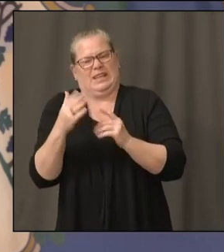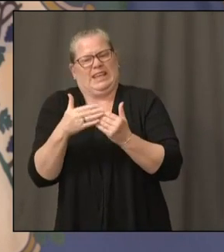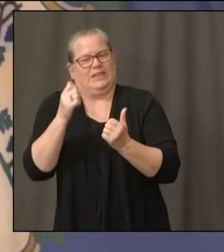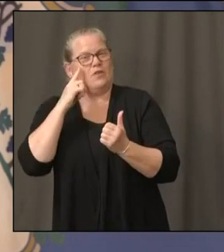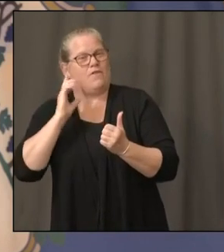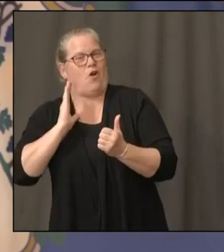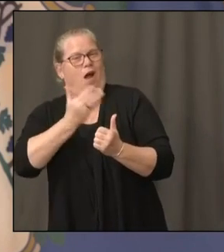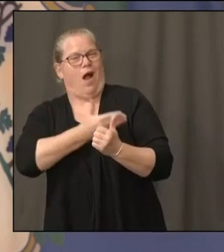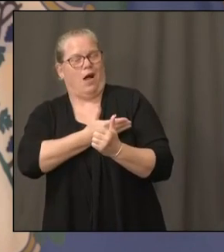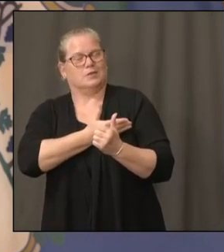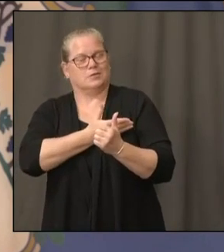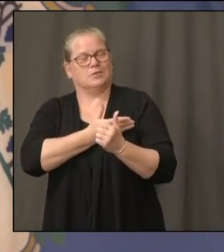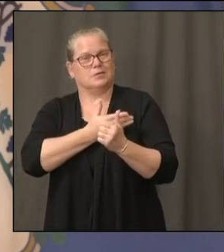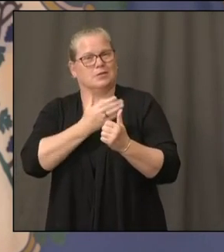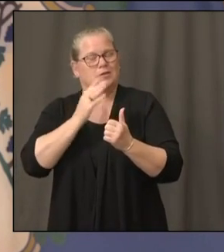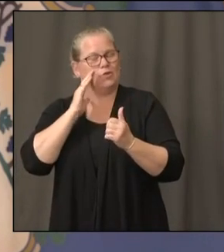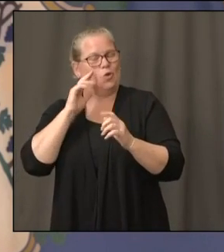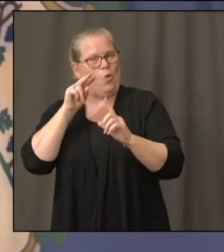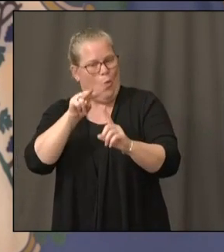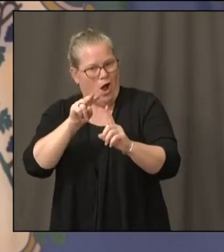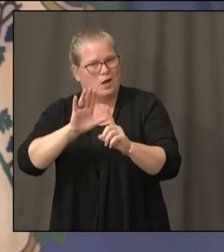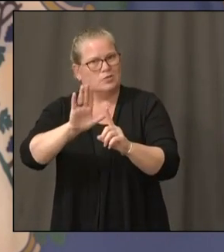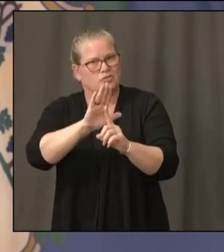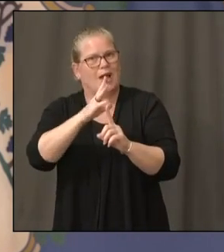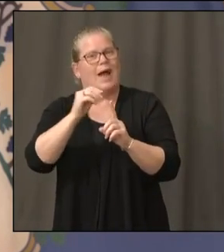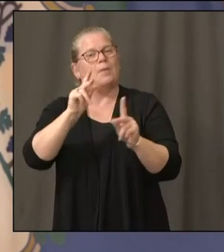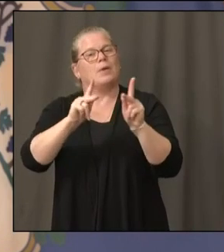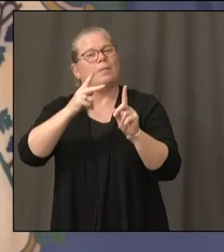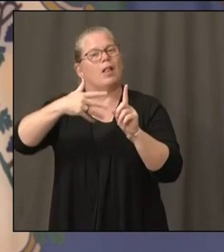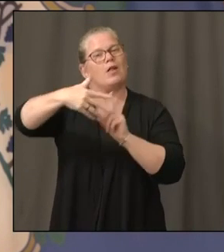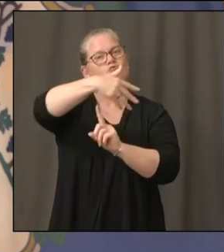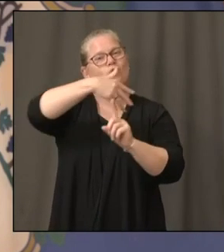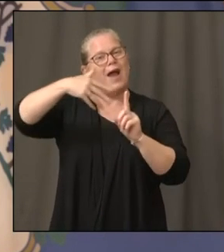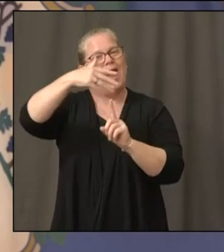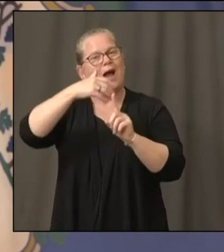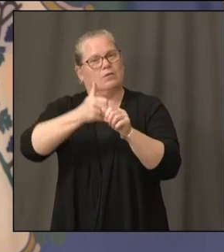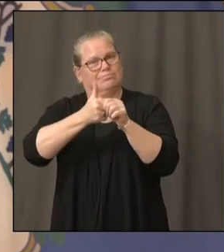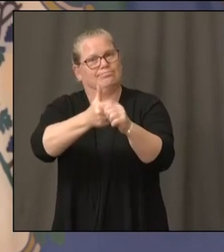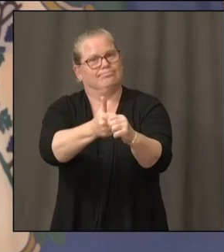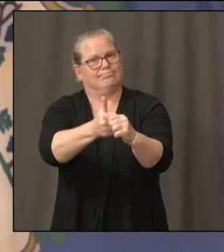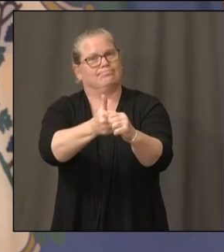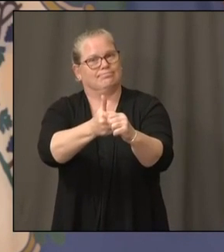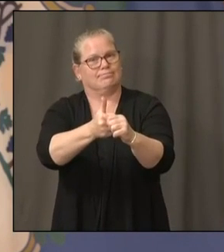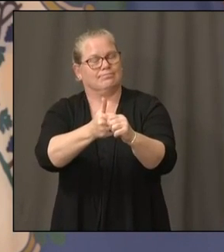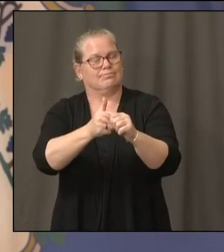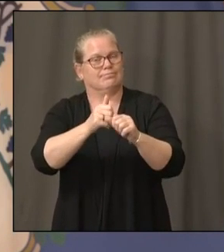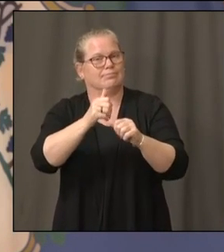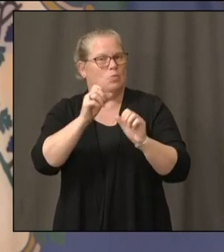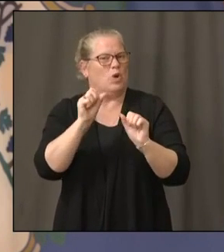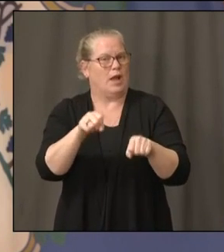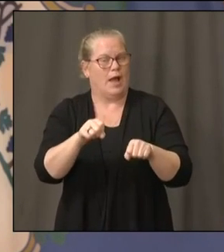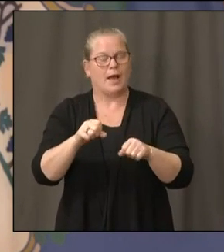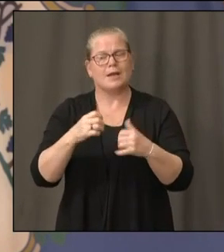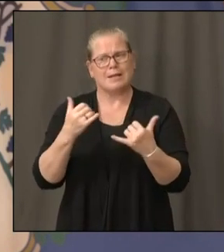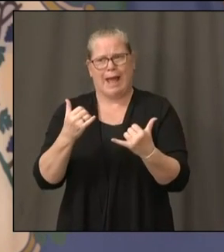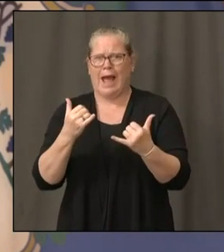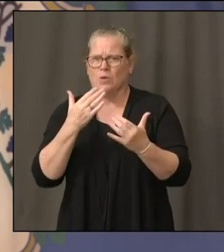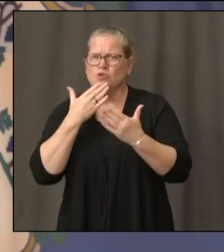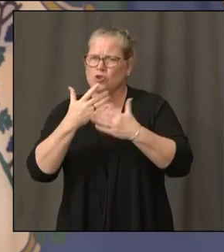make sure that we keep an eye on things. This is another good time, continuing time to be cautious.